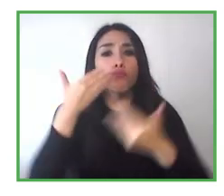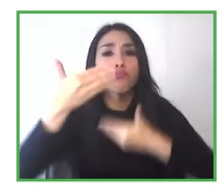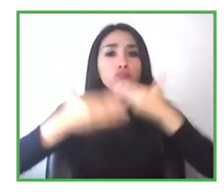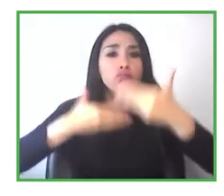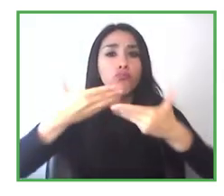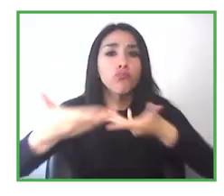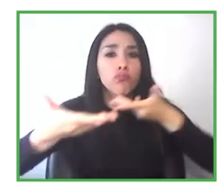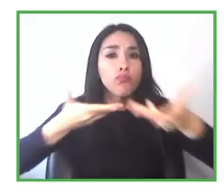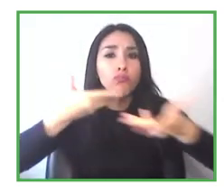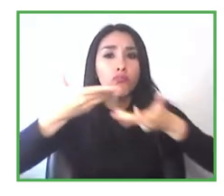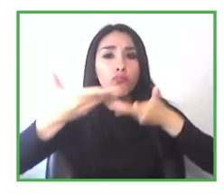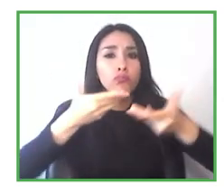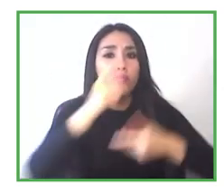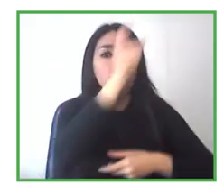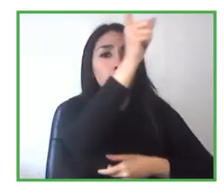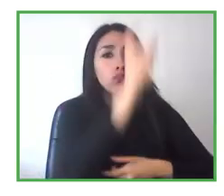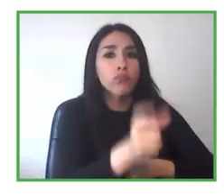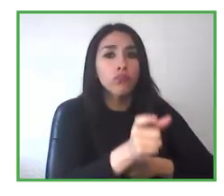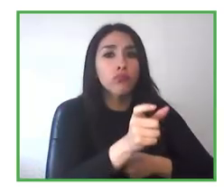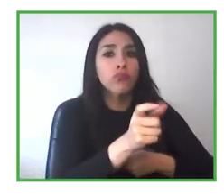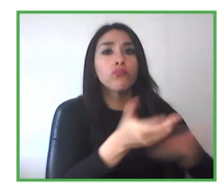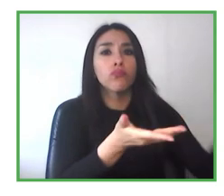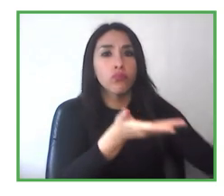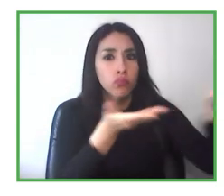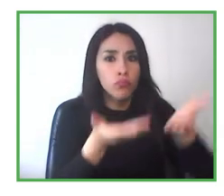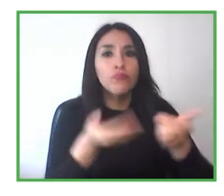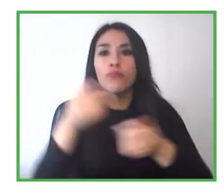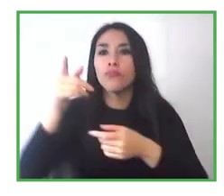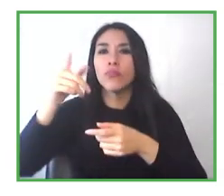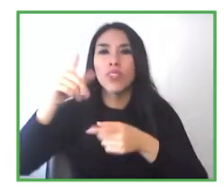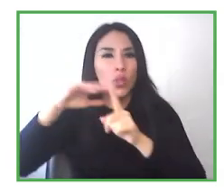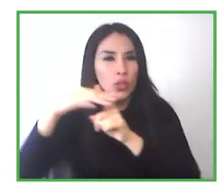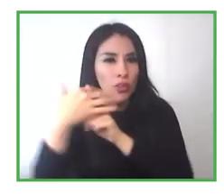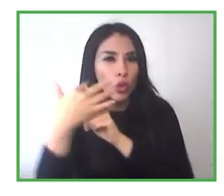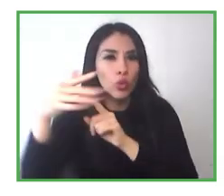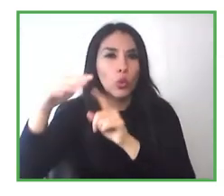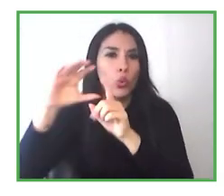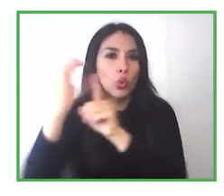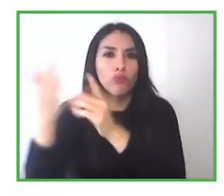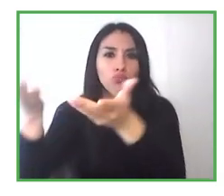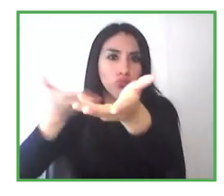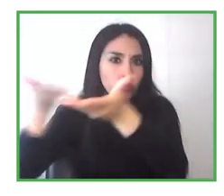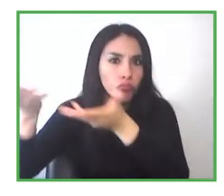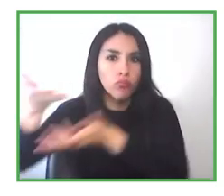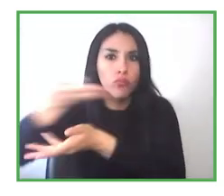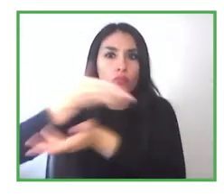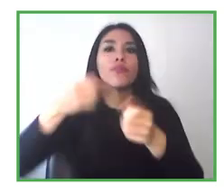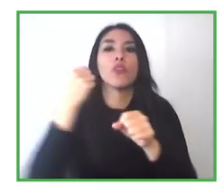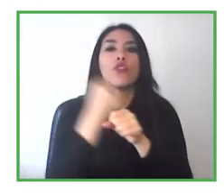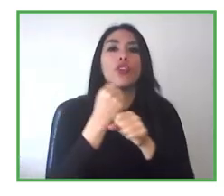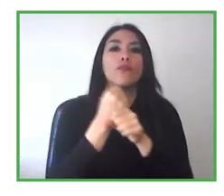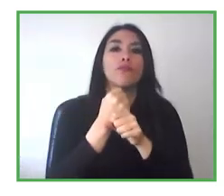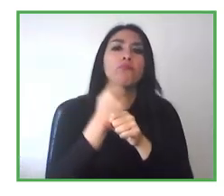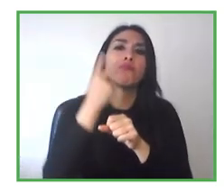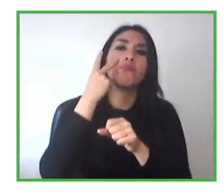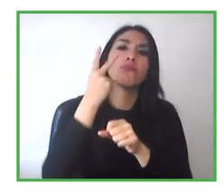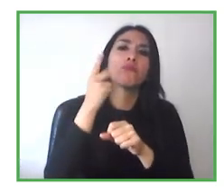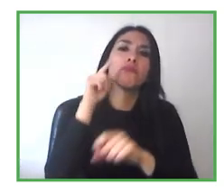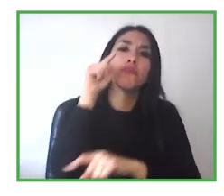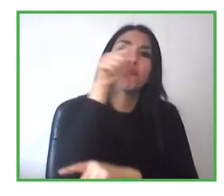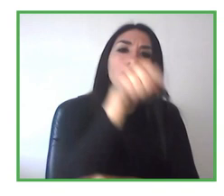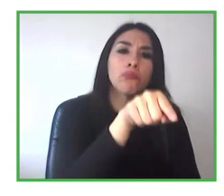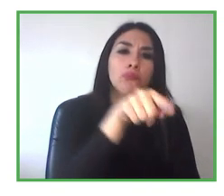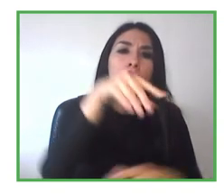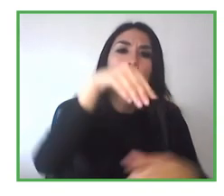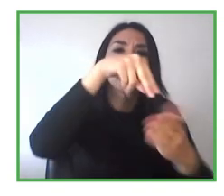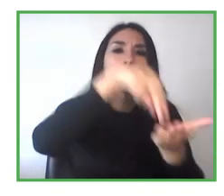we propose at least one year where present visits are